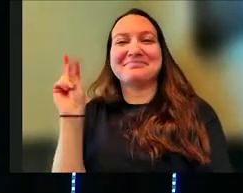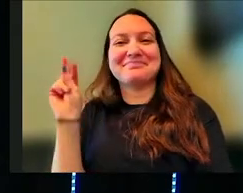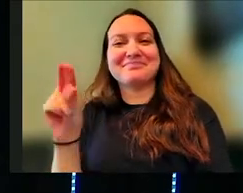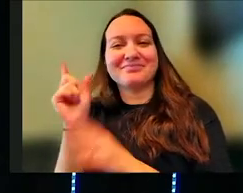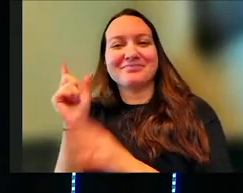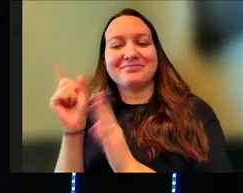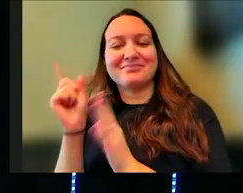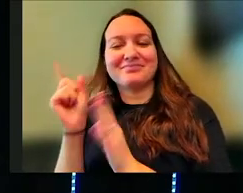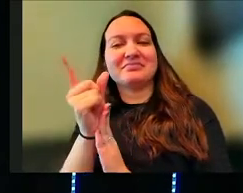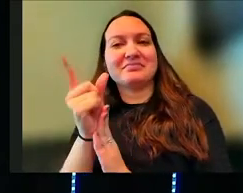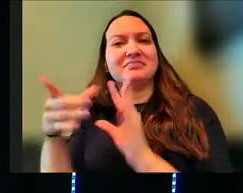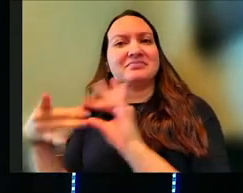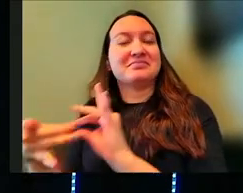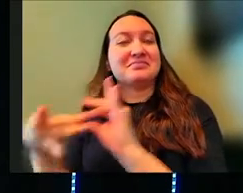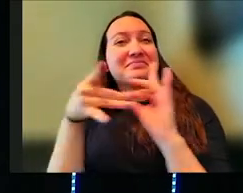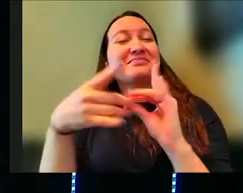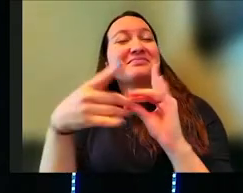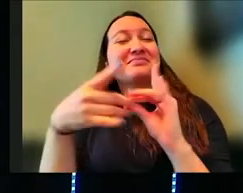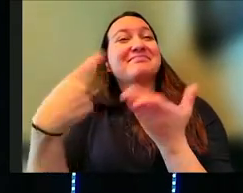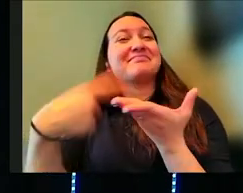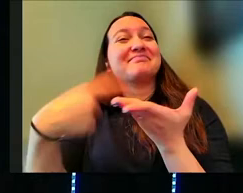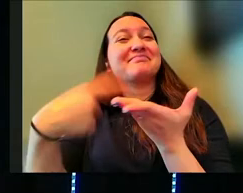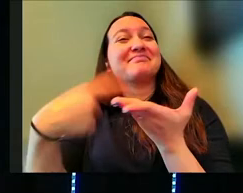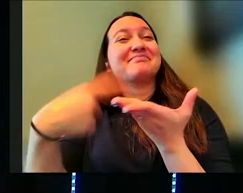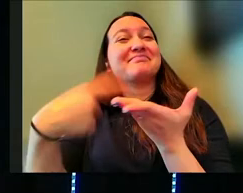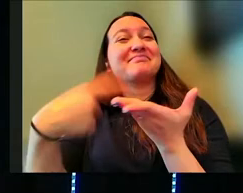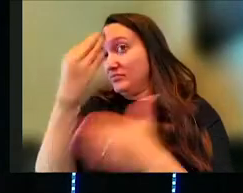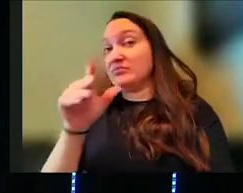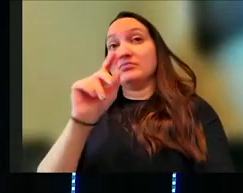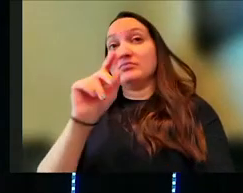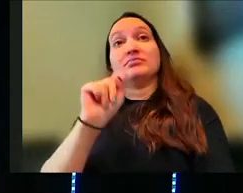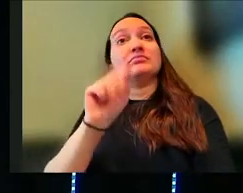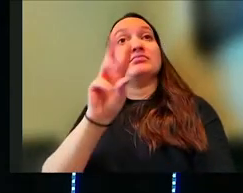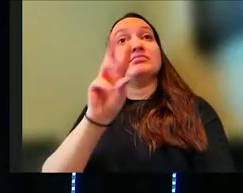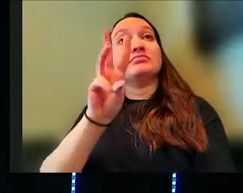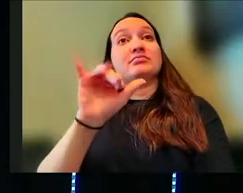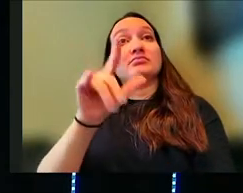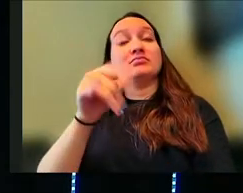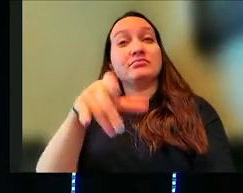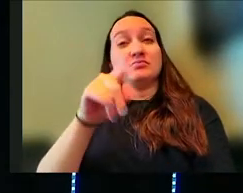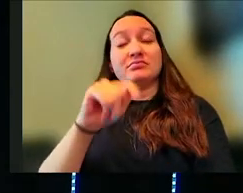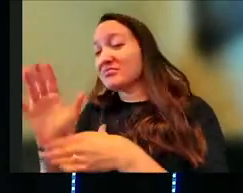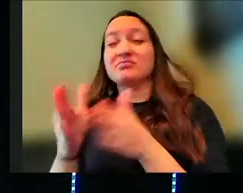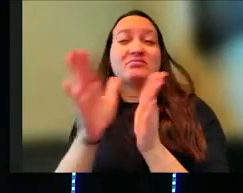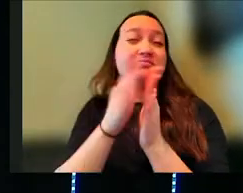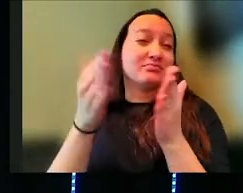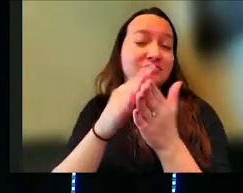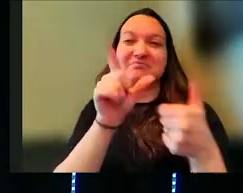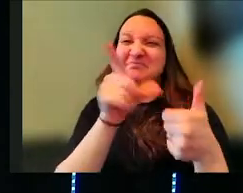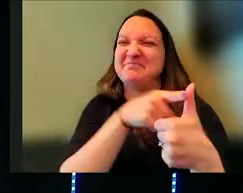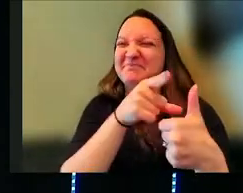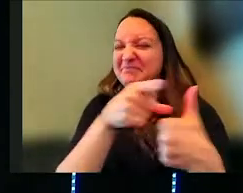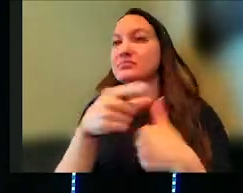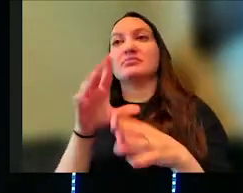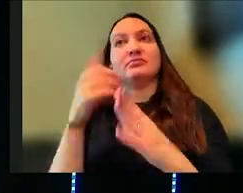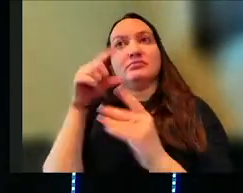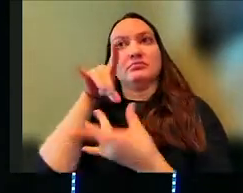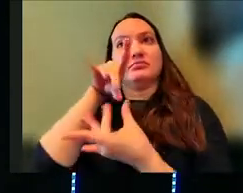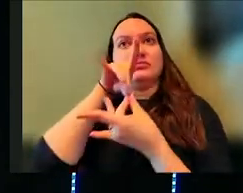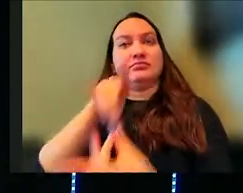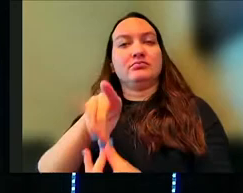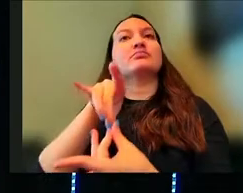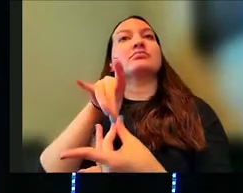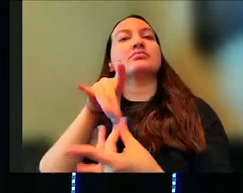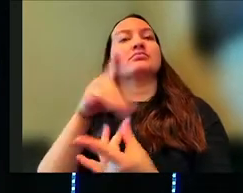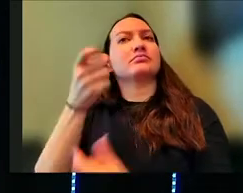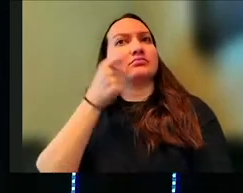it ties into what we're talking about. But if you don't know about Twilight, it's a movie series, book series first, and it's all about this girl named